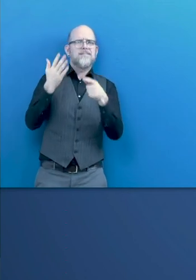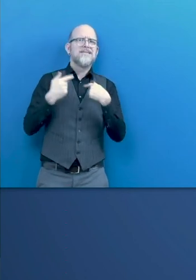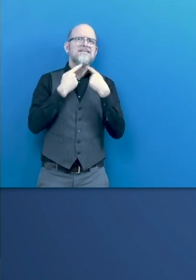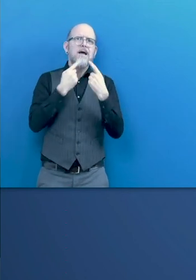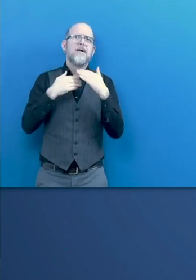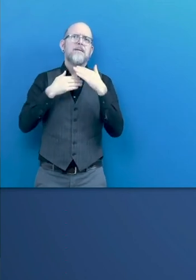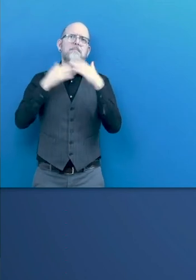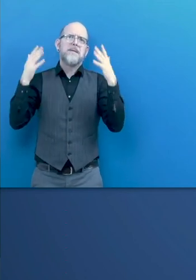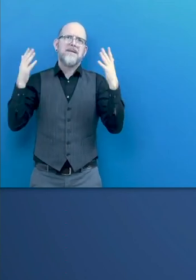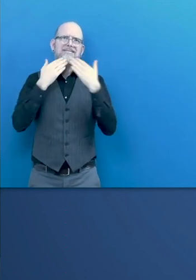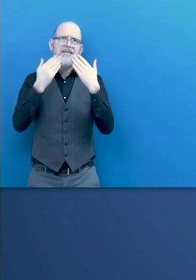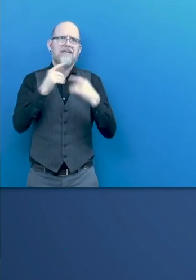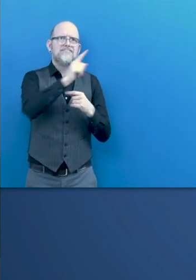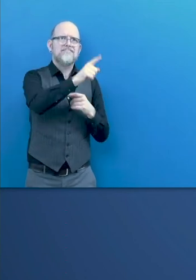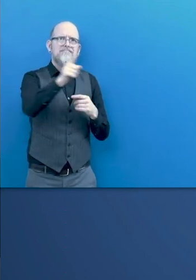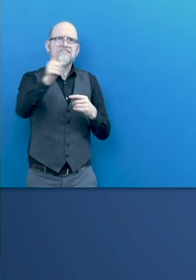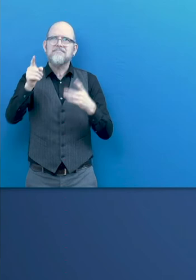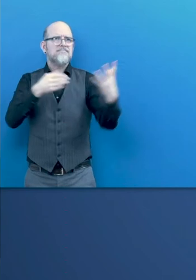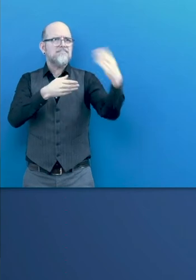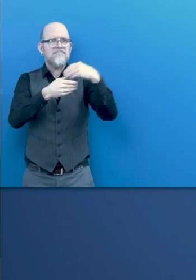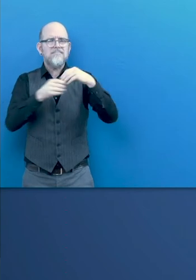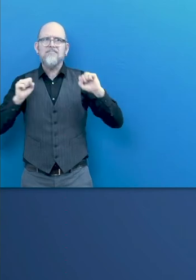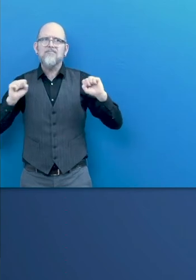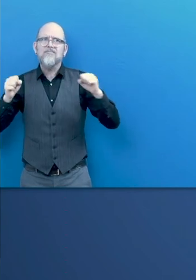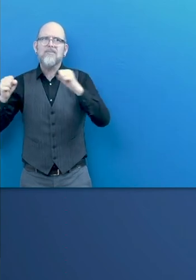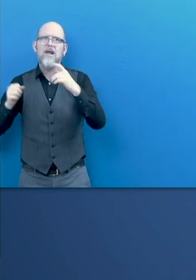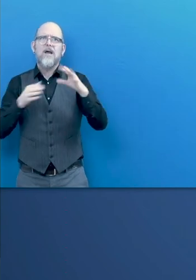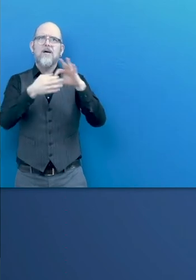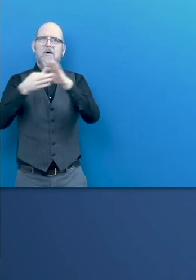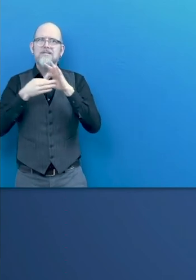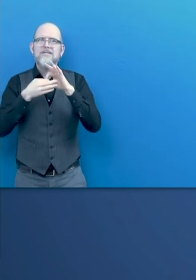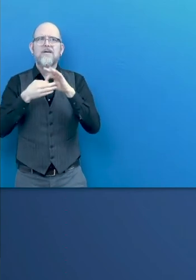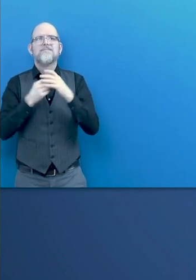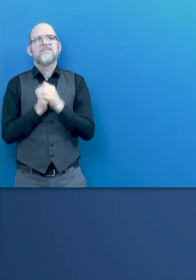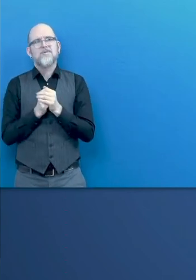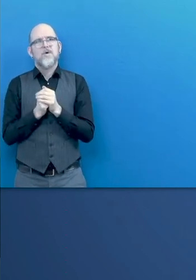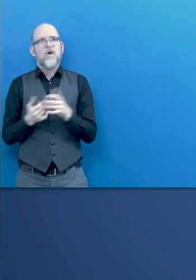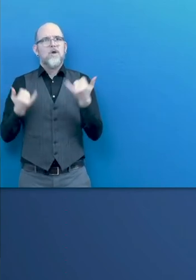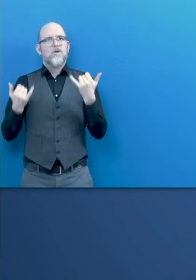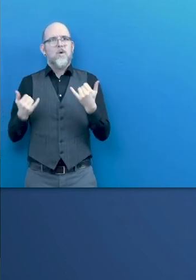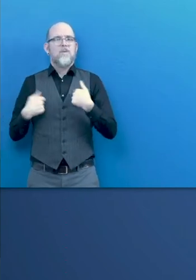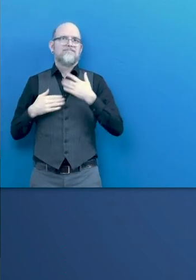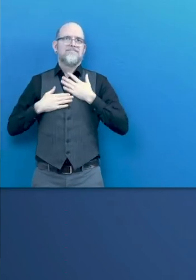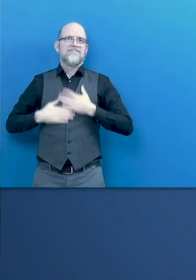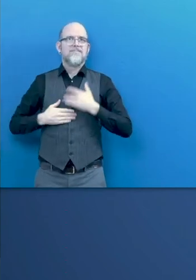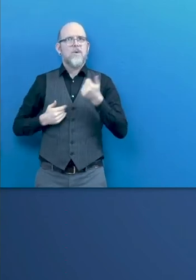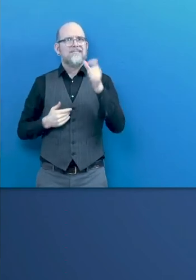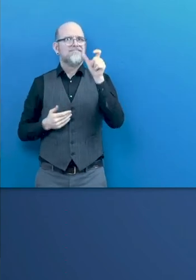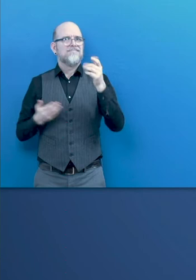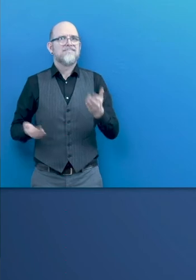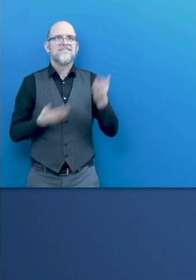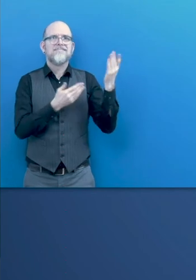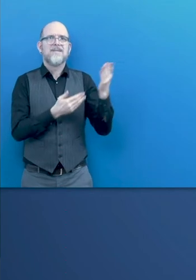the attendants that are connected today. And now I would like to give the floor to Fernando Riaño, Director of